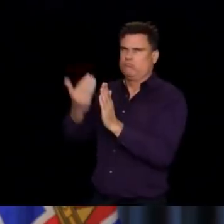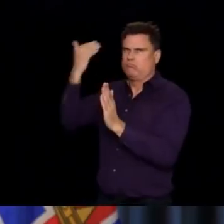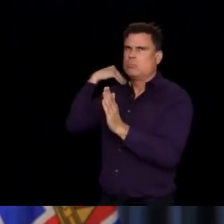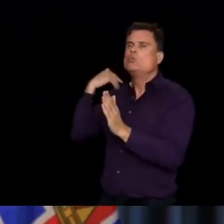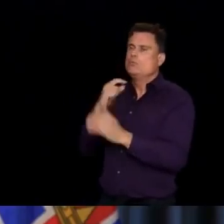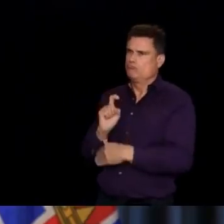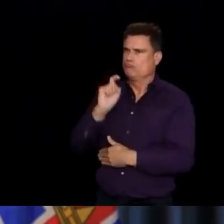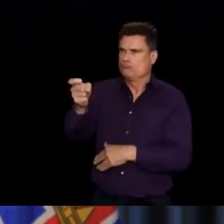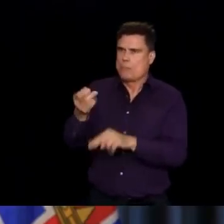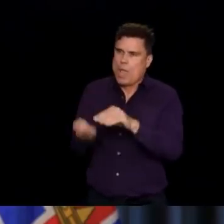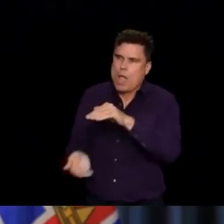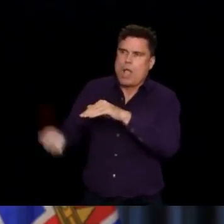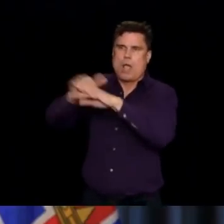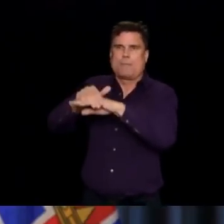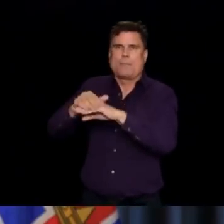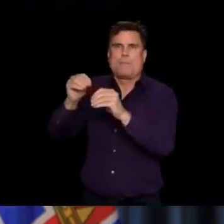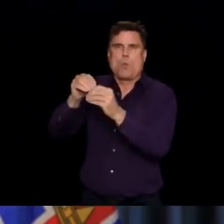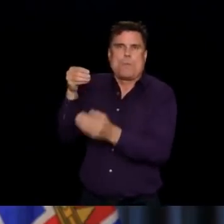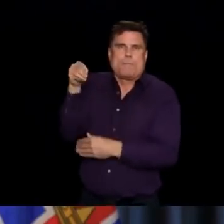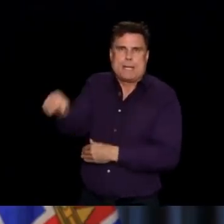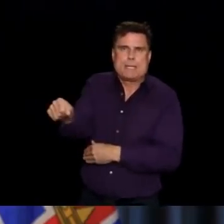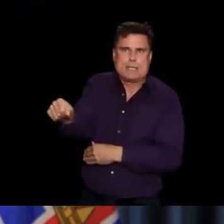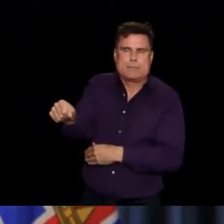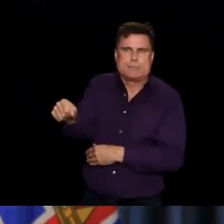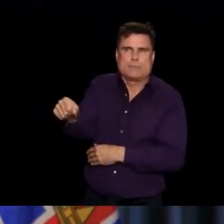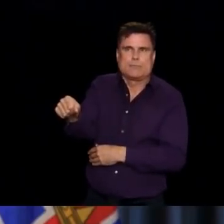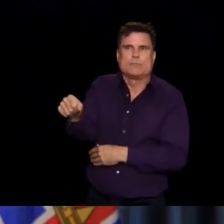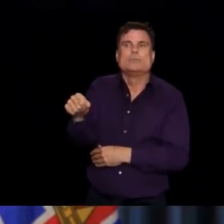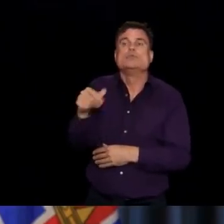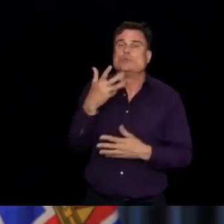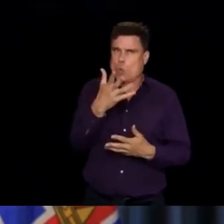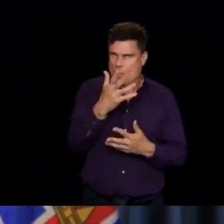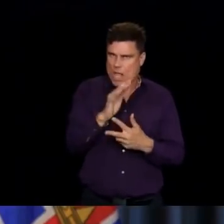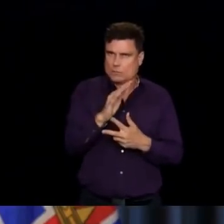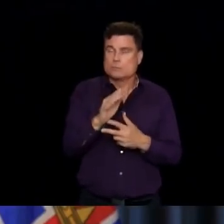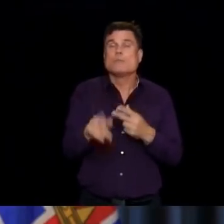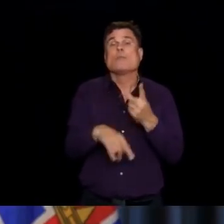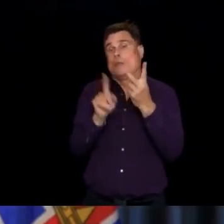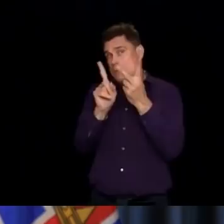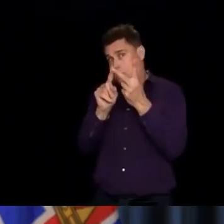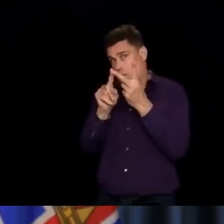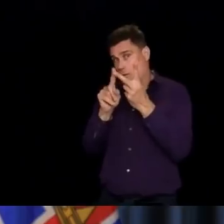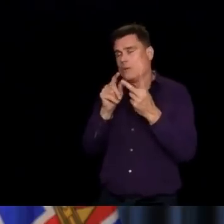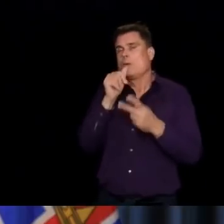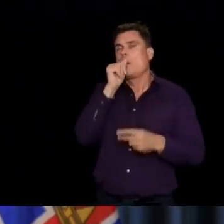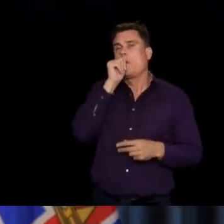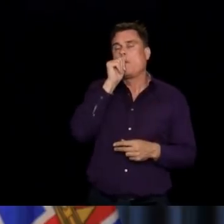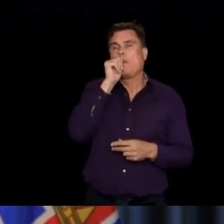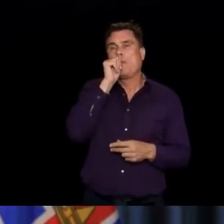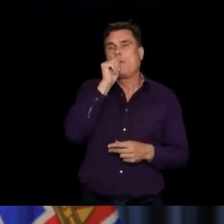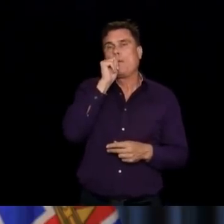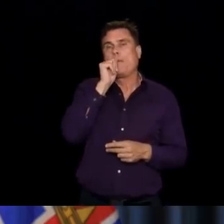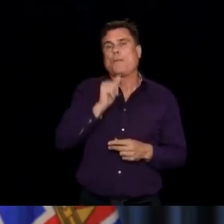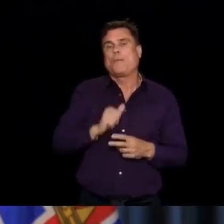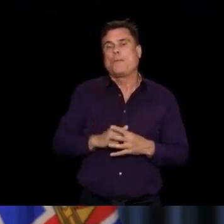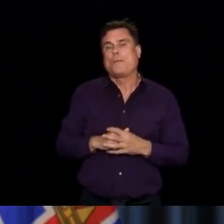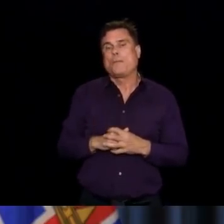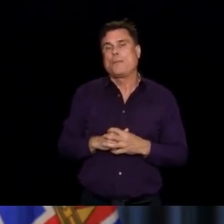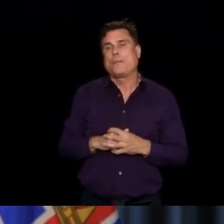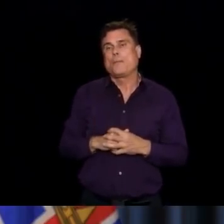people that are excluded from that category are exclusively those that are serving private care homes where the